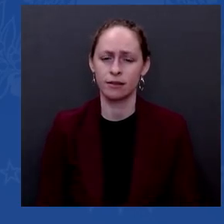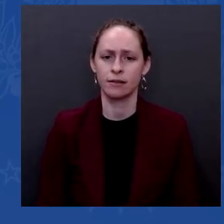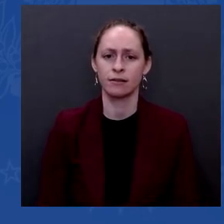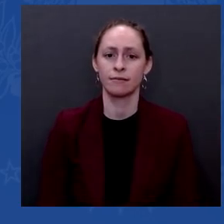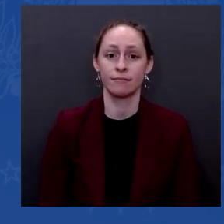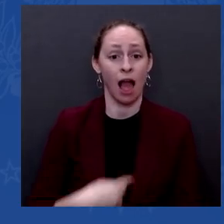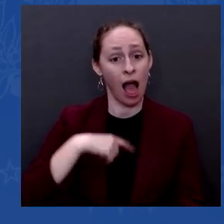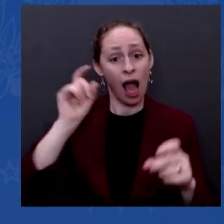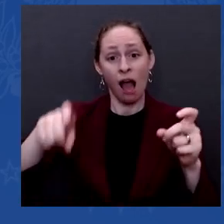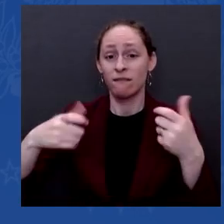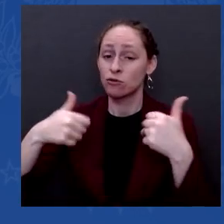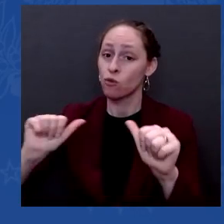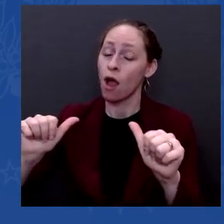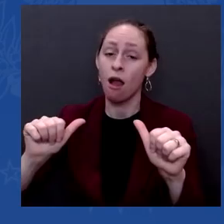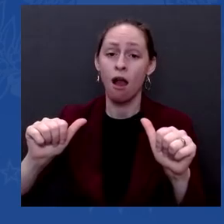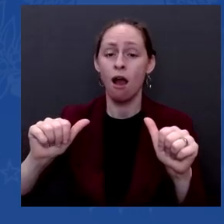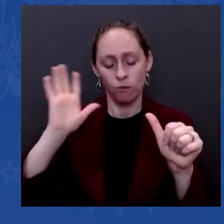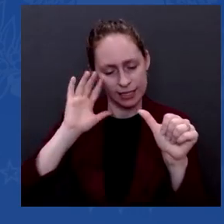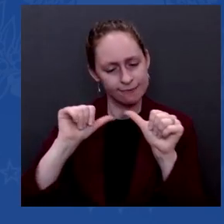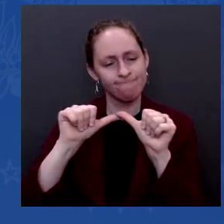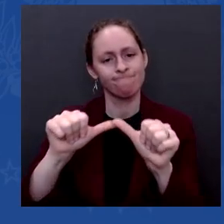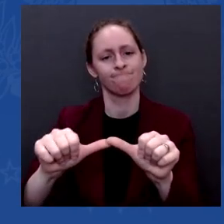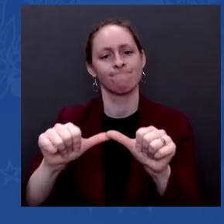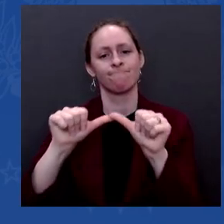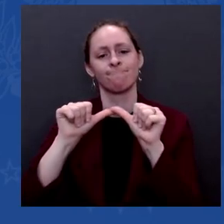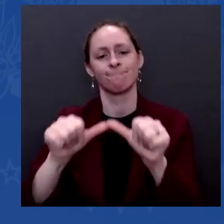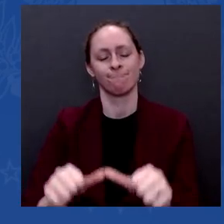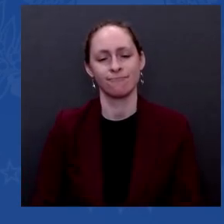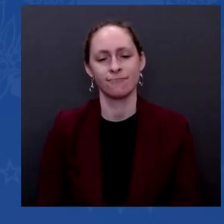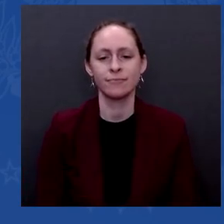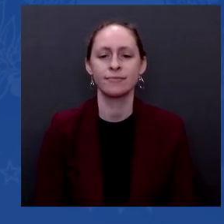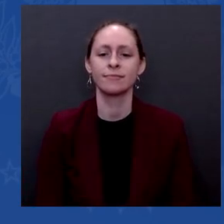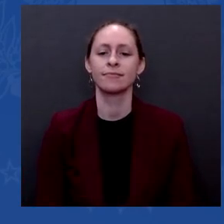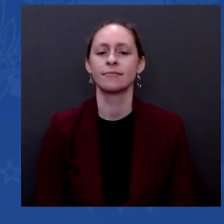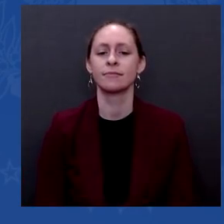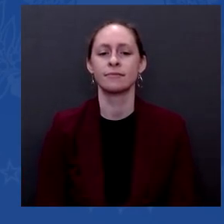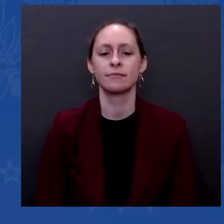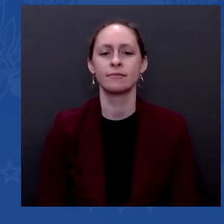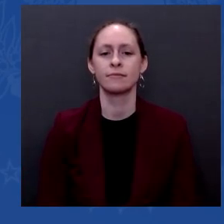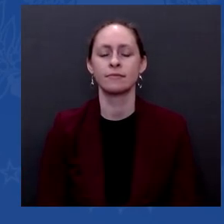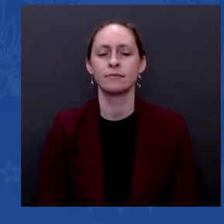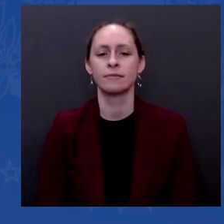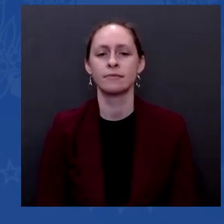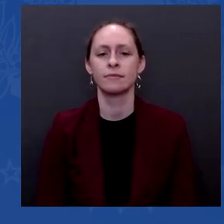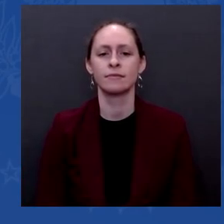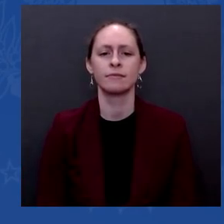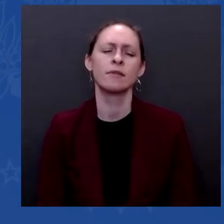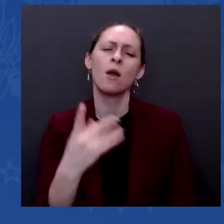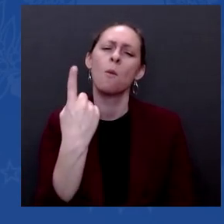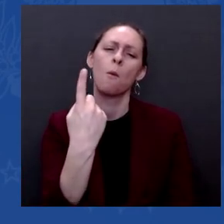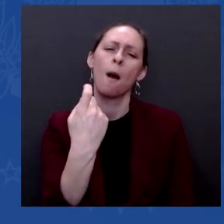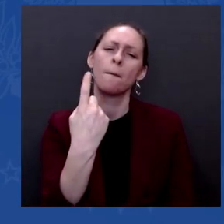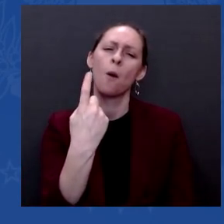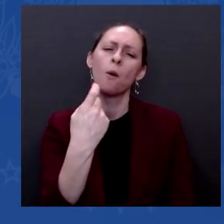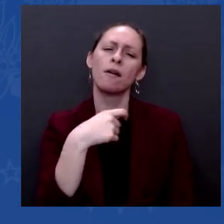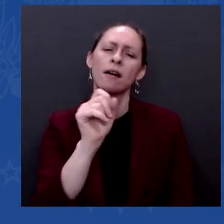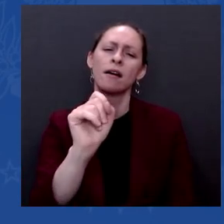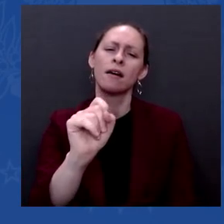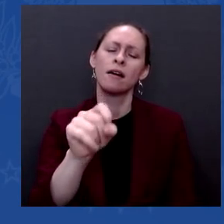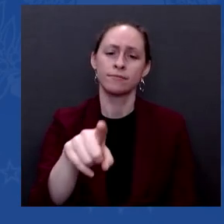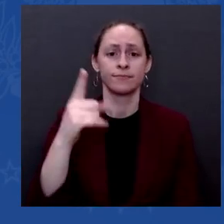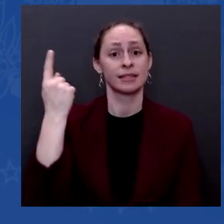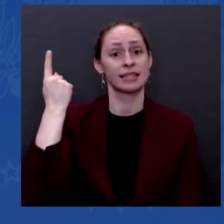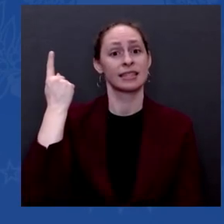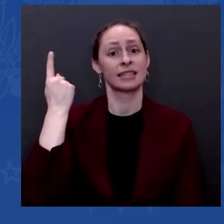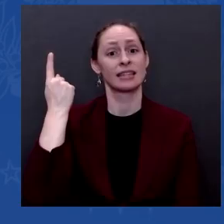More follow up. Around this time last year when you were campaigning in Georgia, I think one of the things you told people was the power is